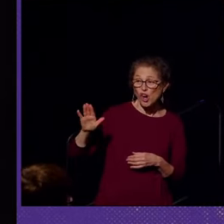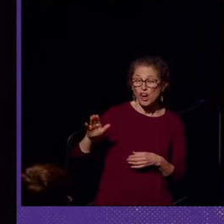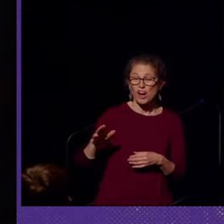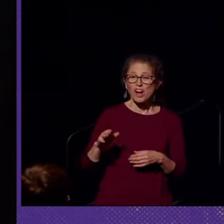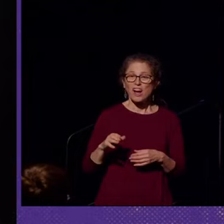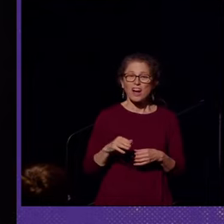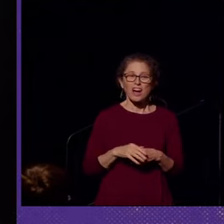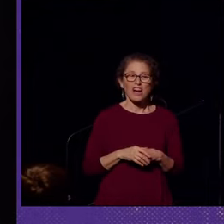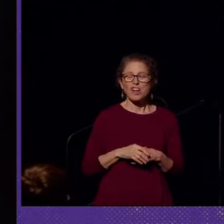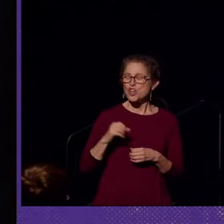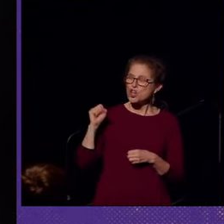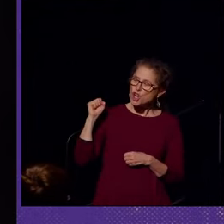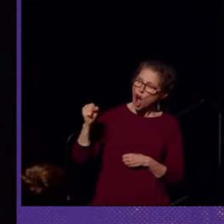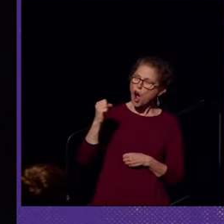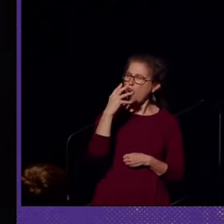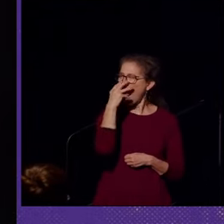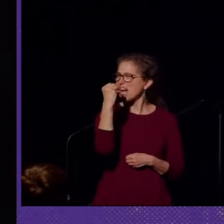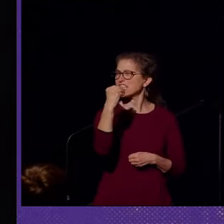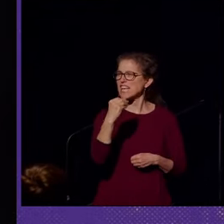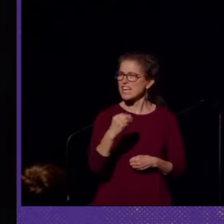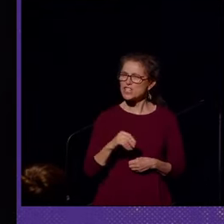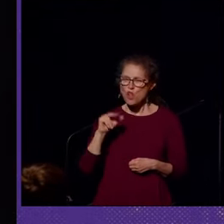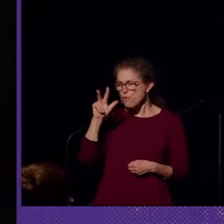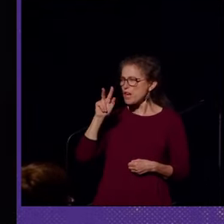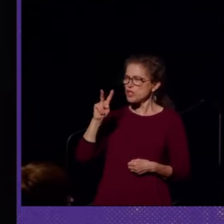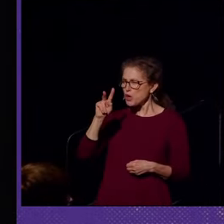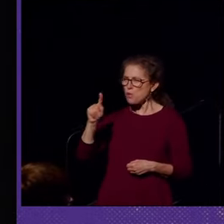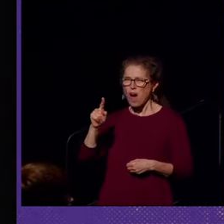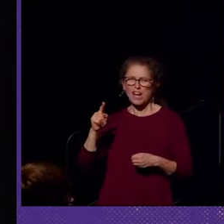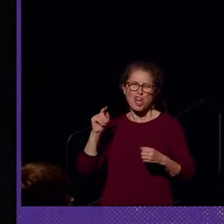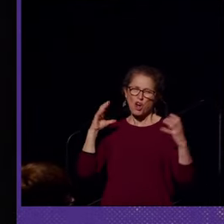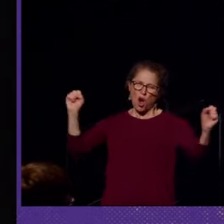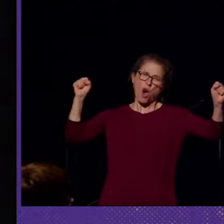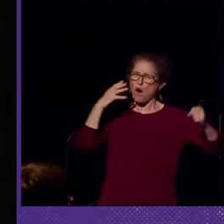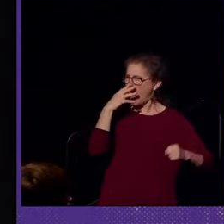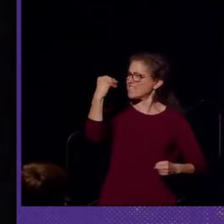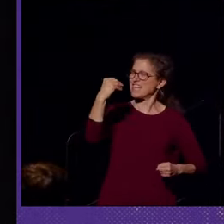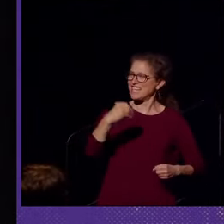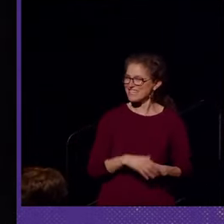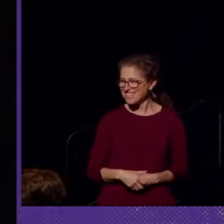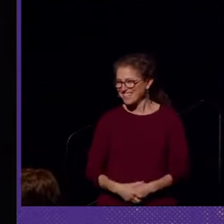let's all say go Huskies in three, two, one. Go Huskies!